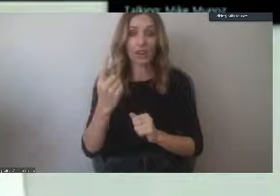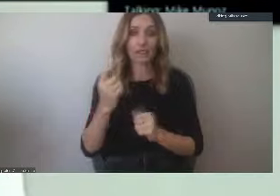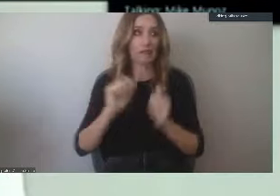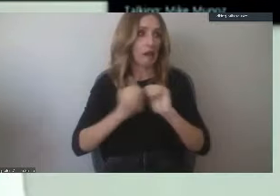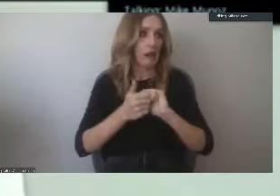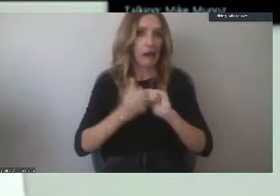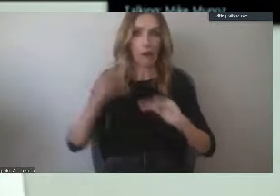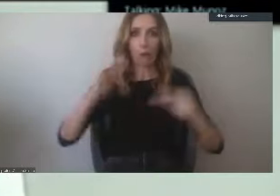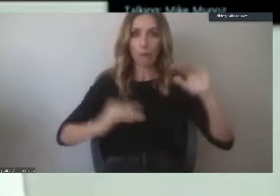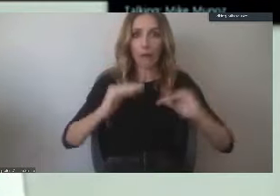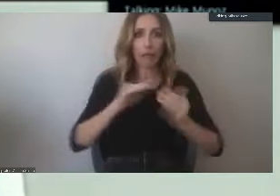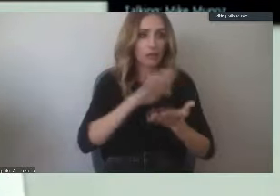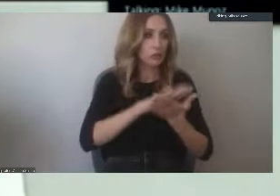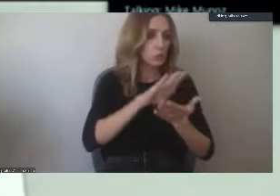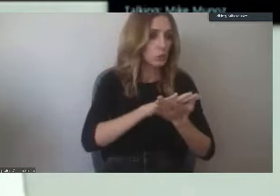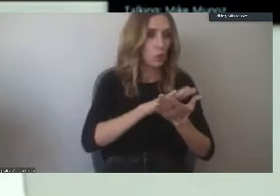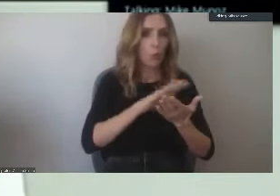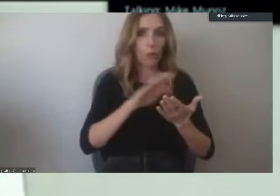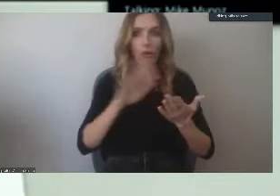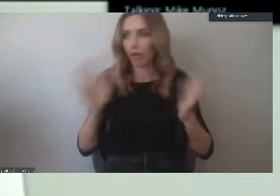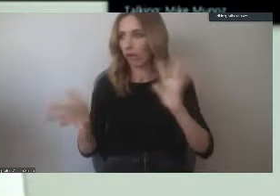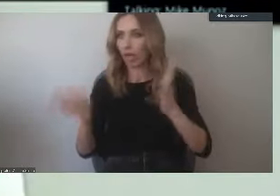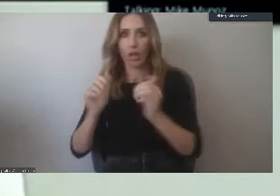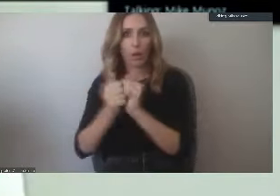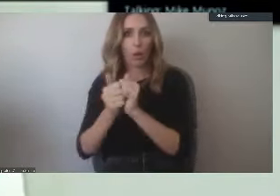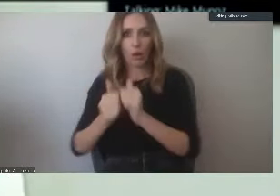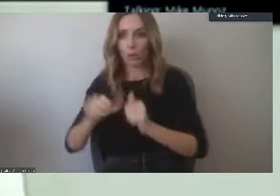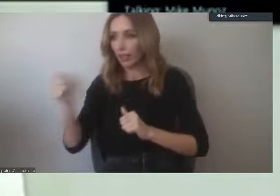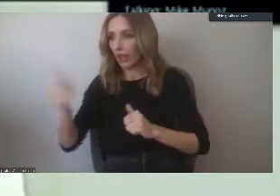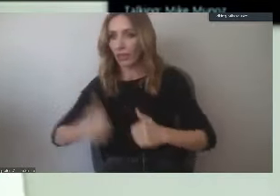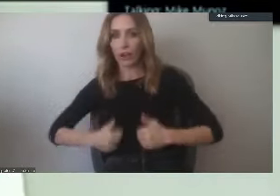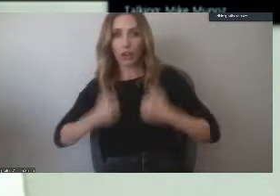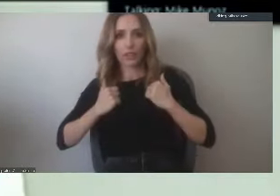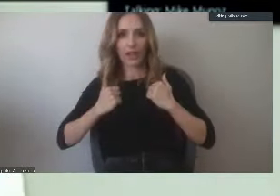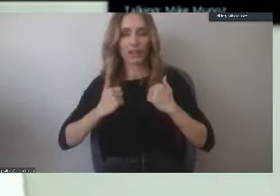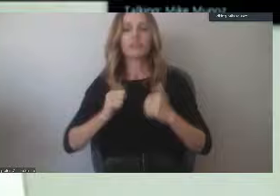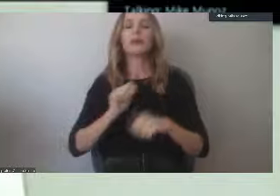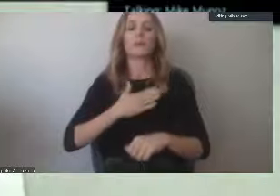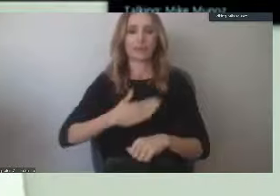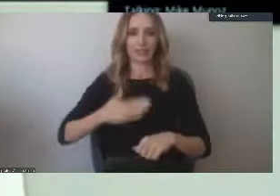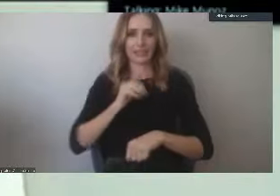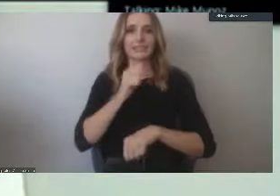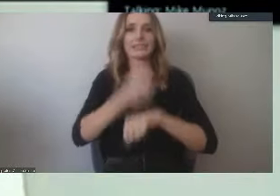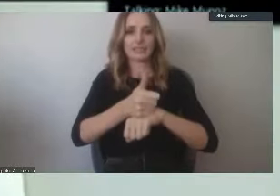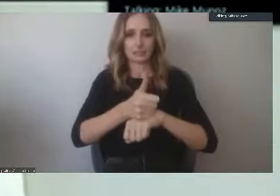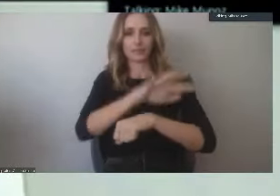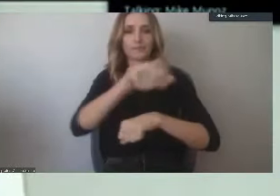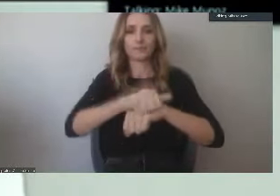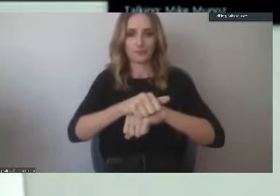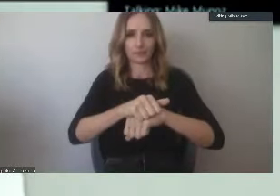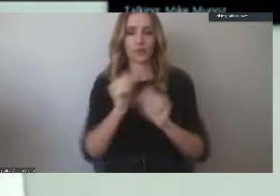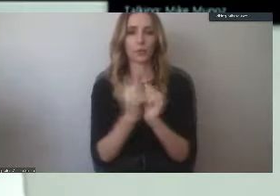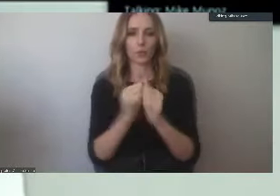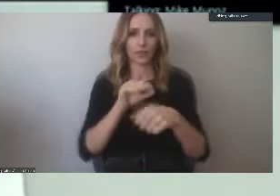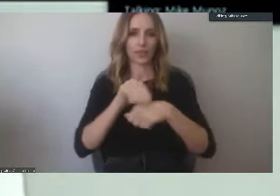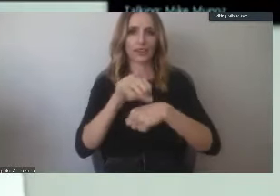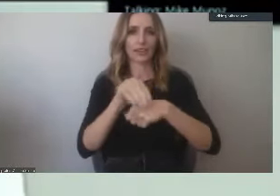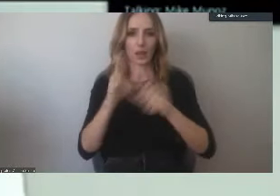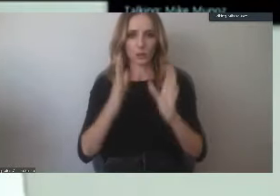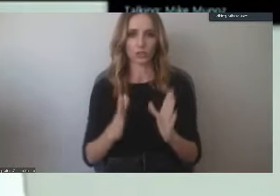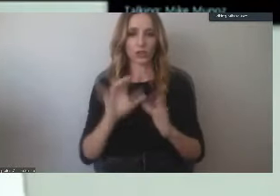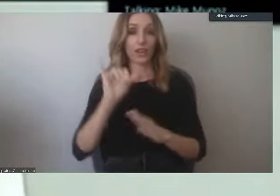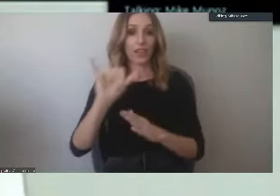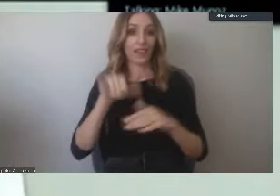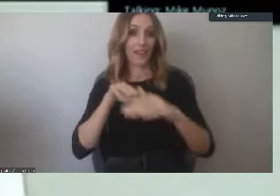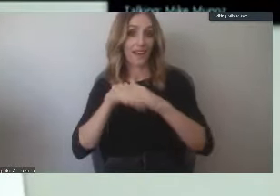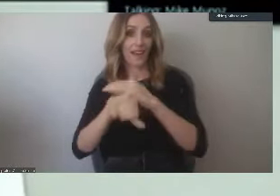to balance my schoolwork with everything that's going on right now. Schedule an appointment with one of our counselors and you can access our counseling grid through